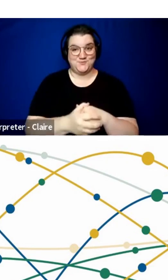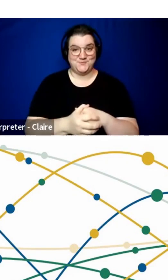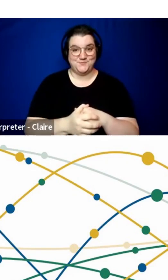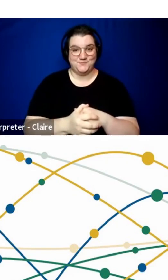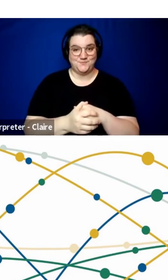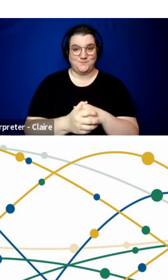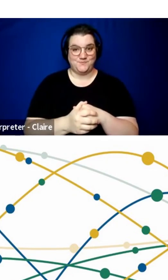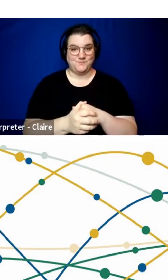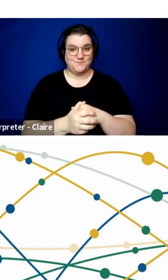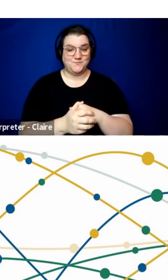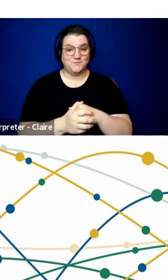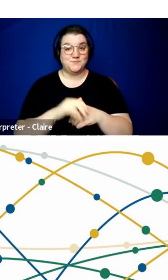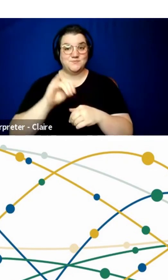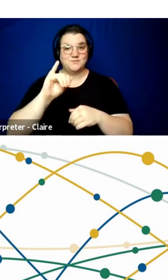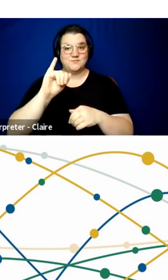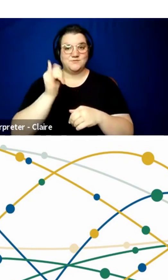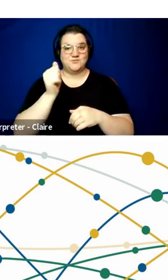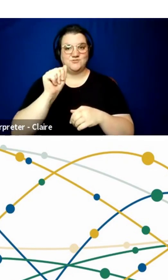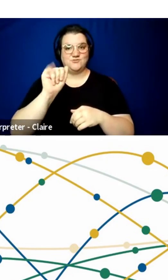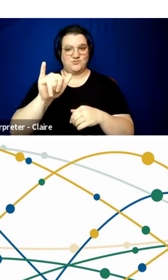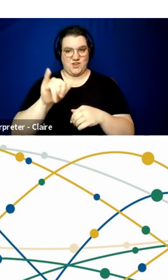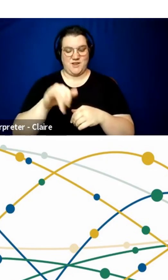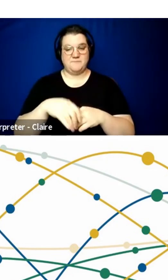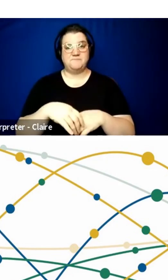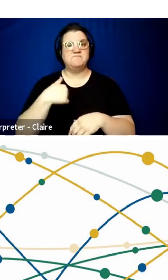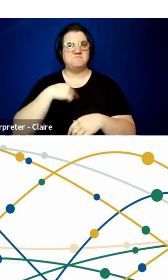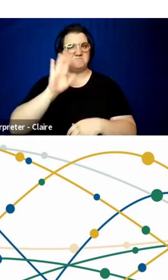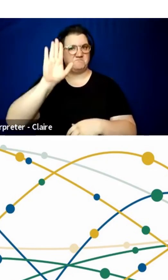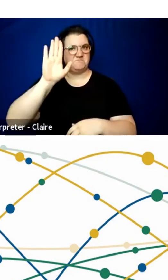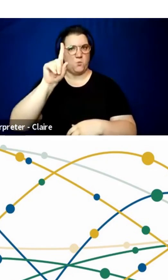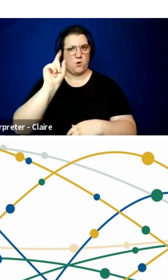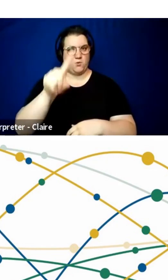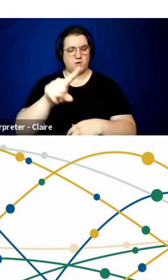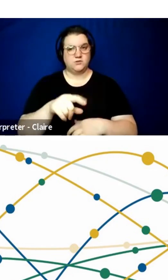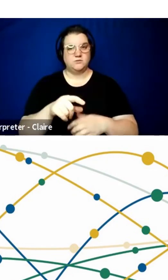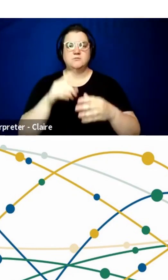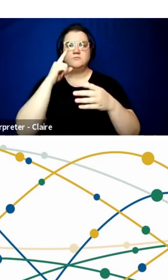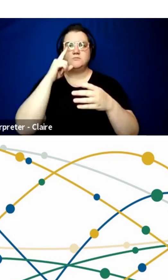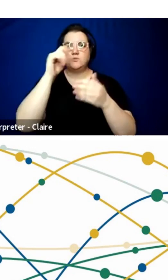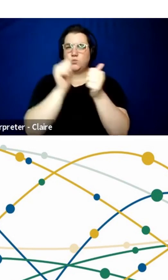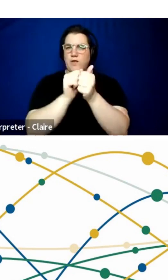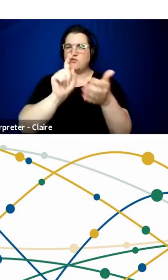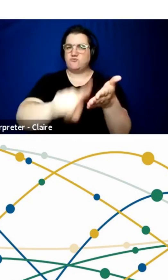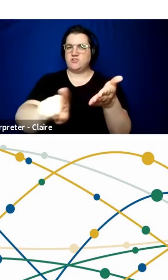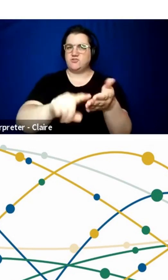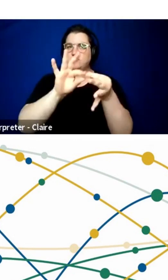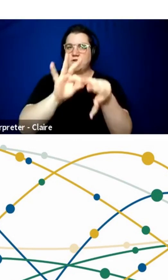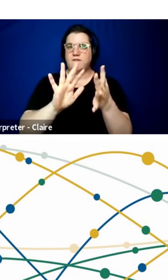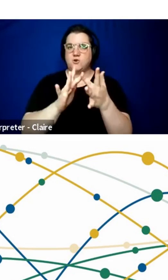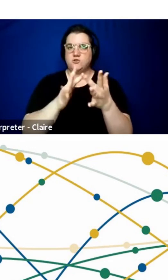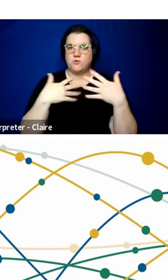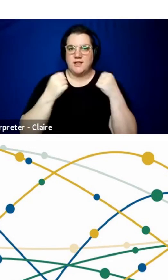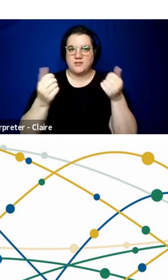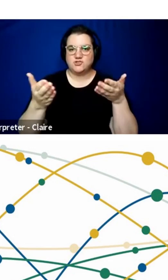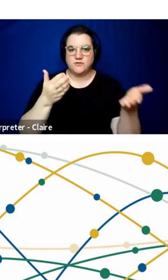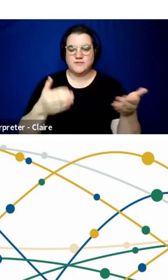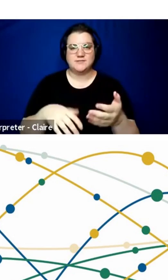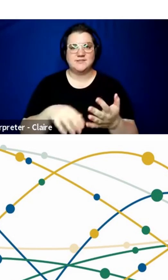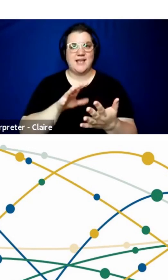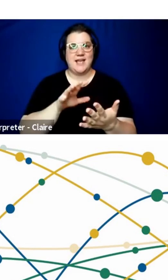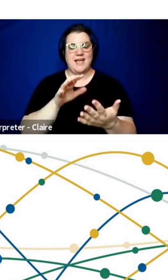I have one. So, given the research on virtual health services and health literacy